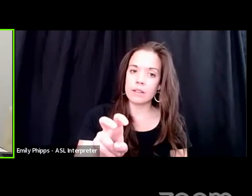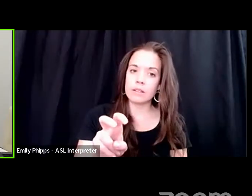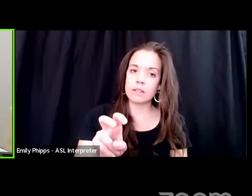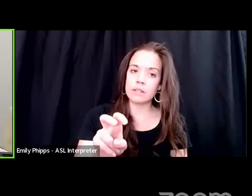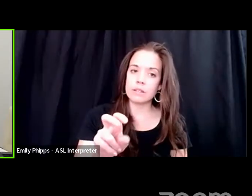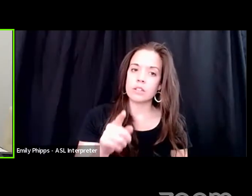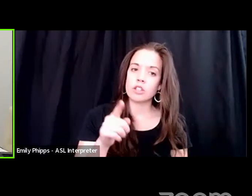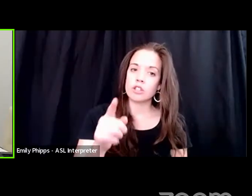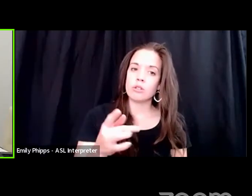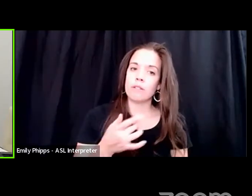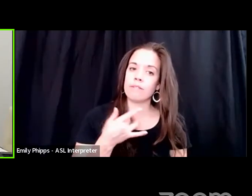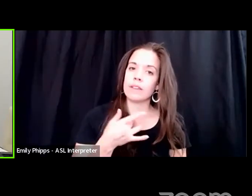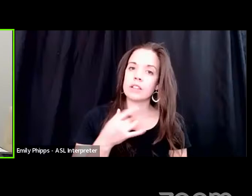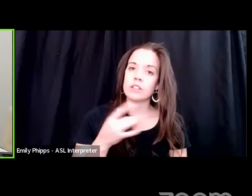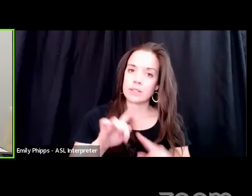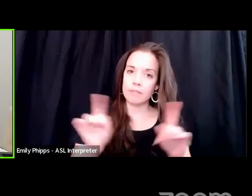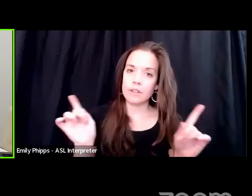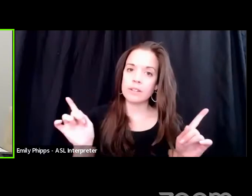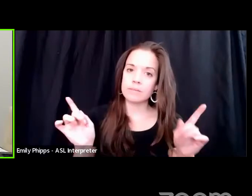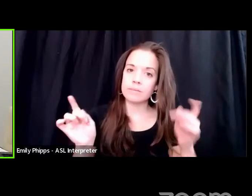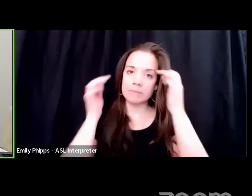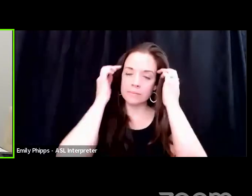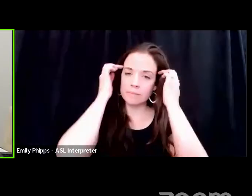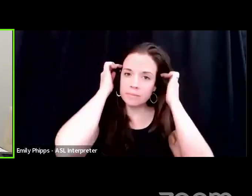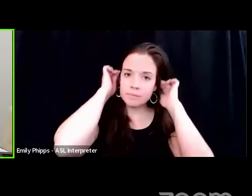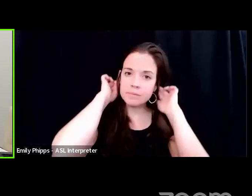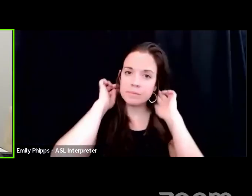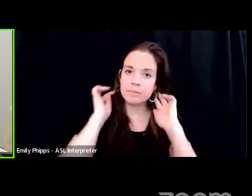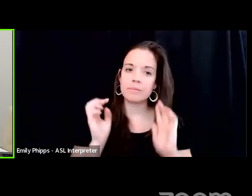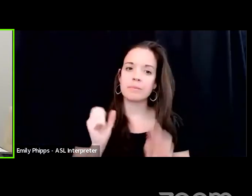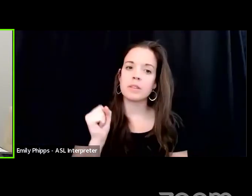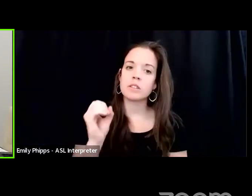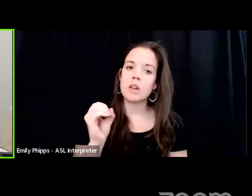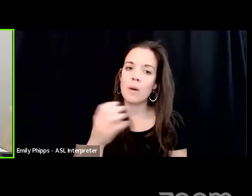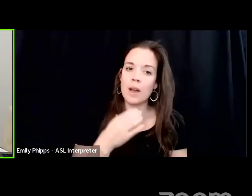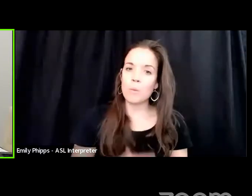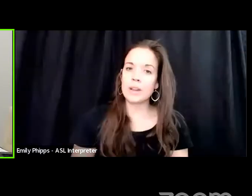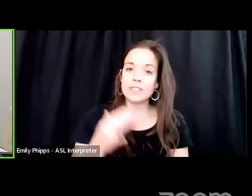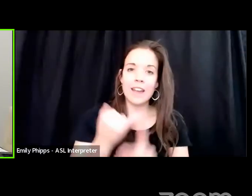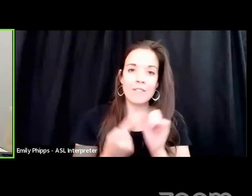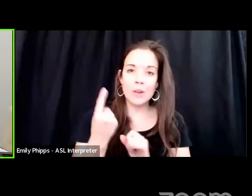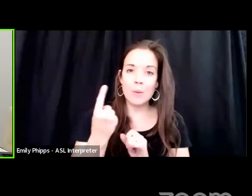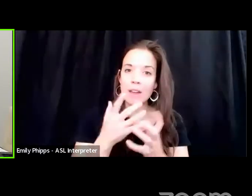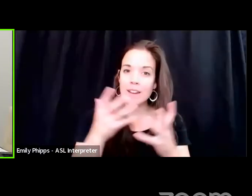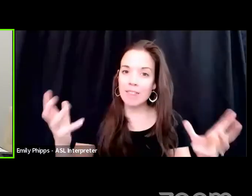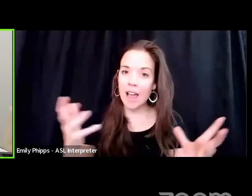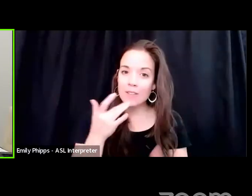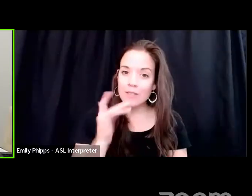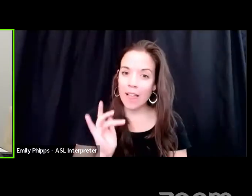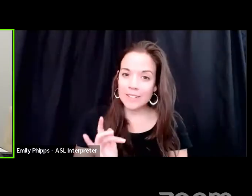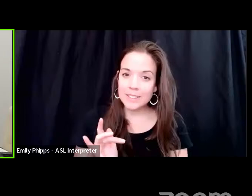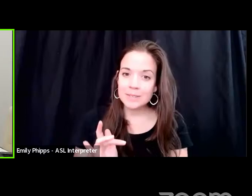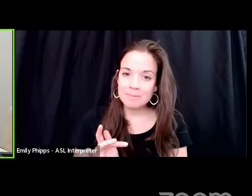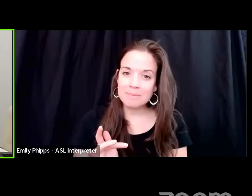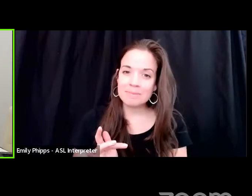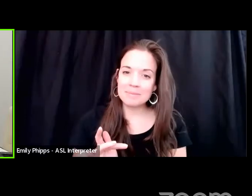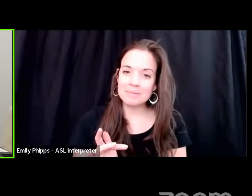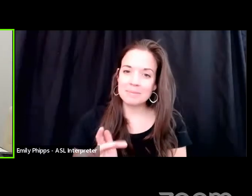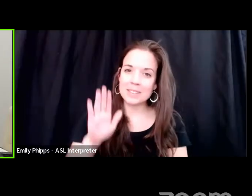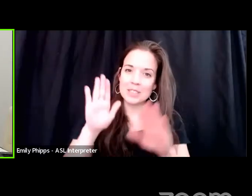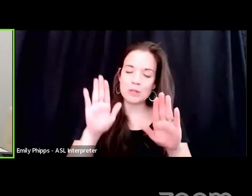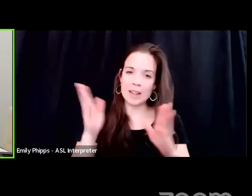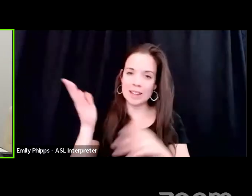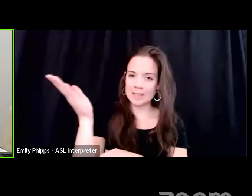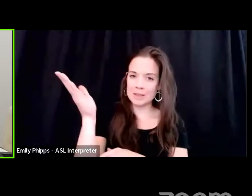feel different. And so I wish everybody a lot of luck. It's great speaking with